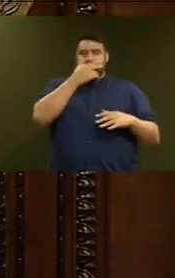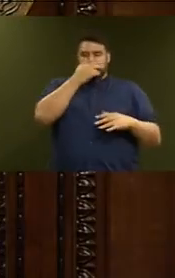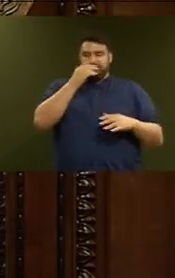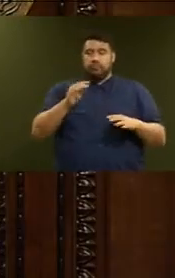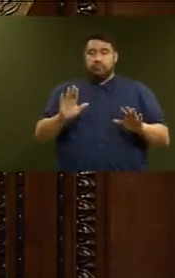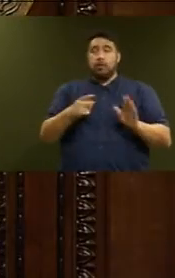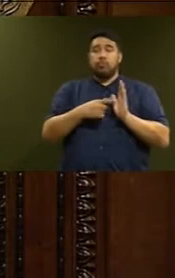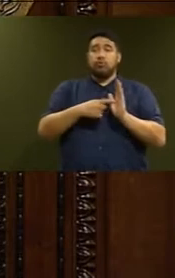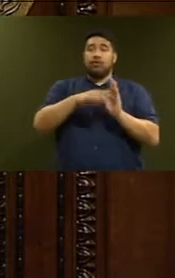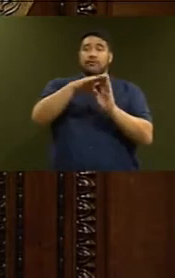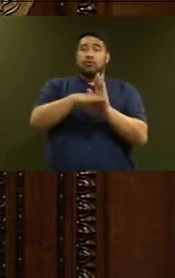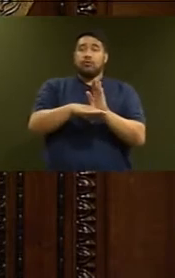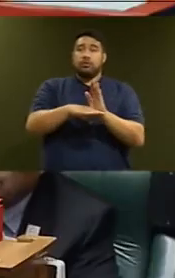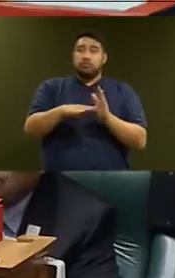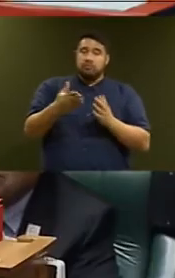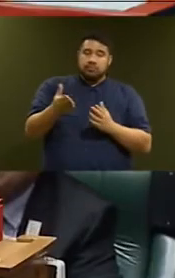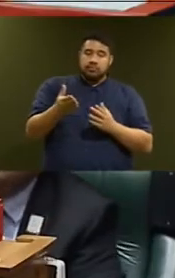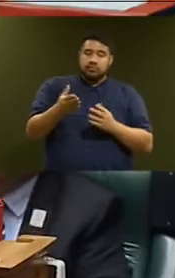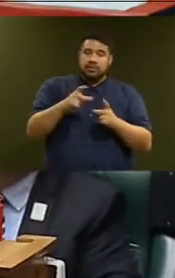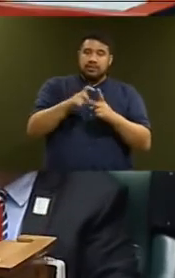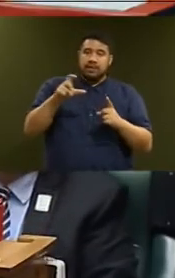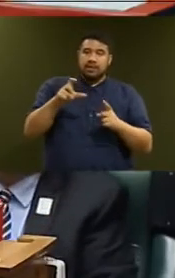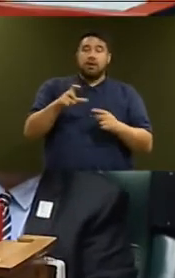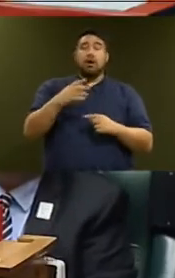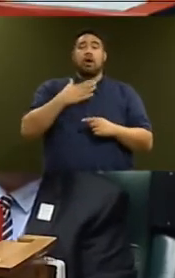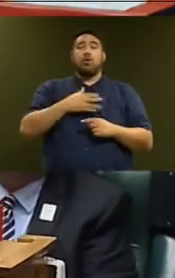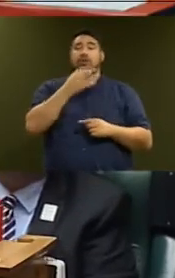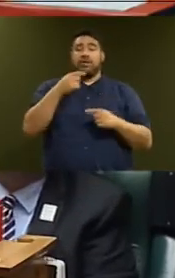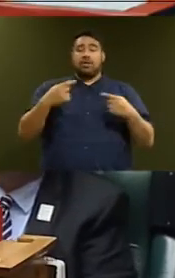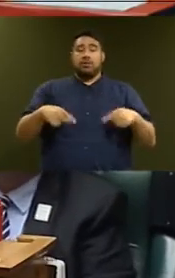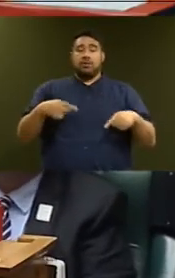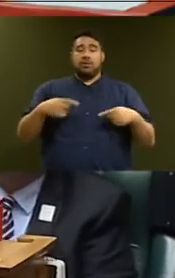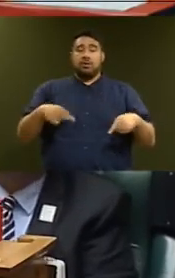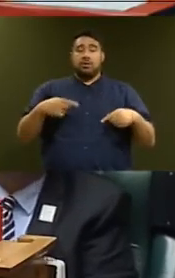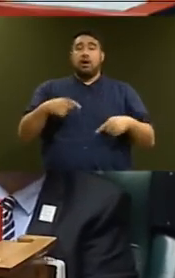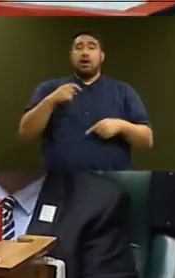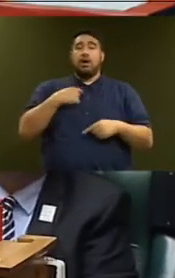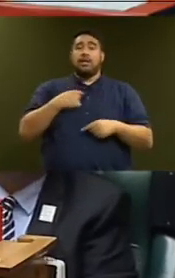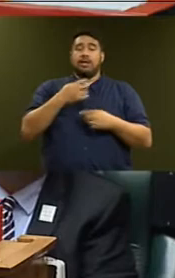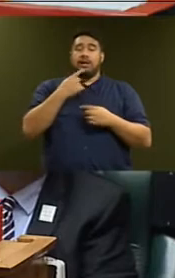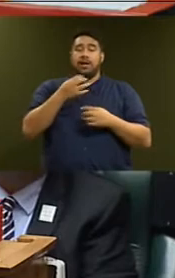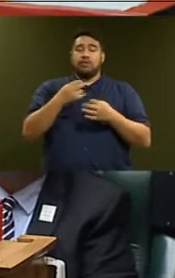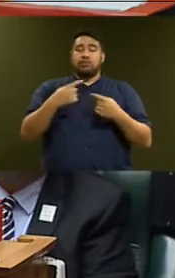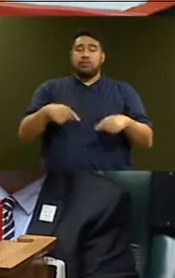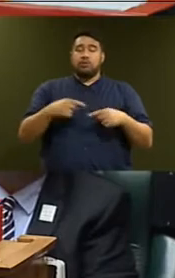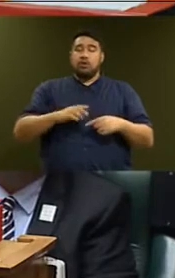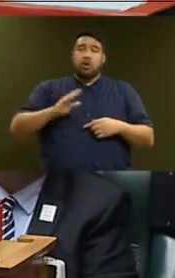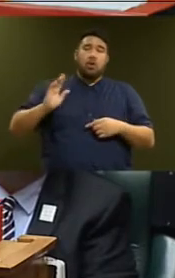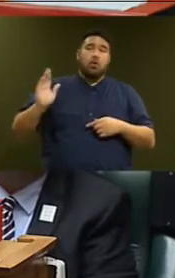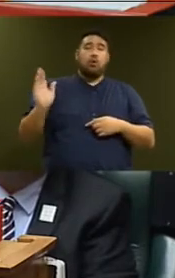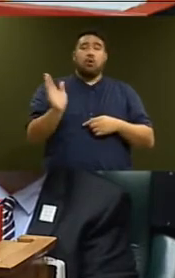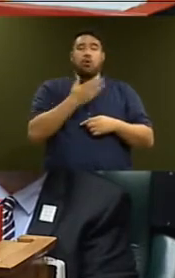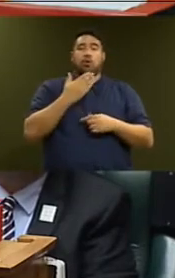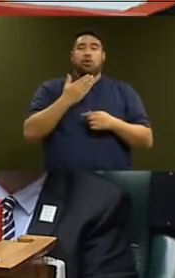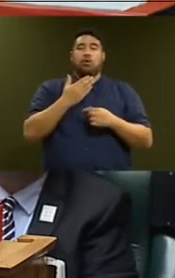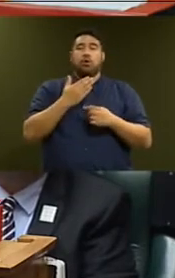Point of order, Dr David Clark. Mr Speaker, I seek leave to table all of the OAA correspondence received by Mr Rittig to provide the